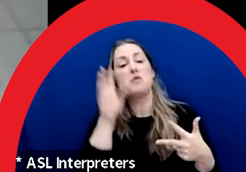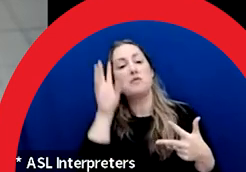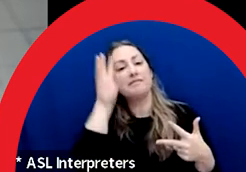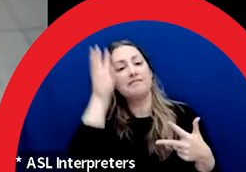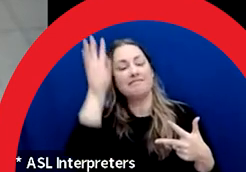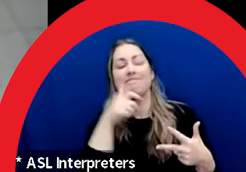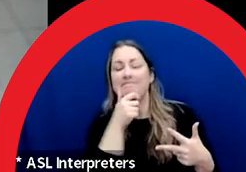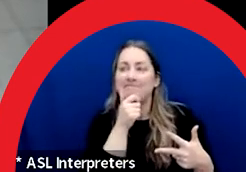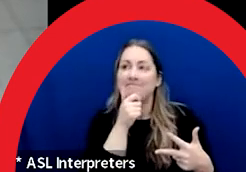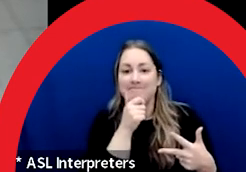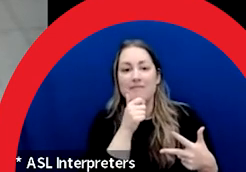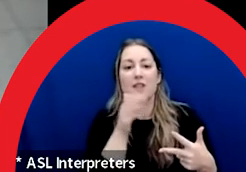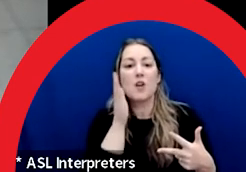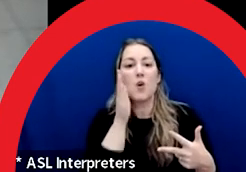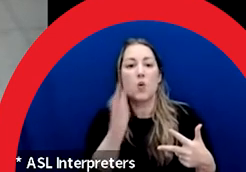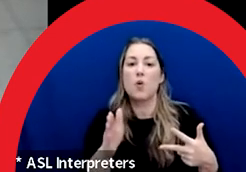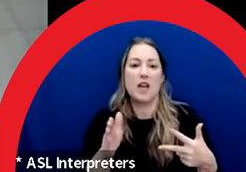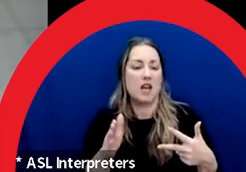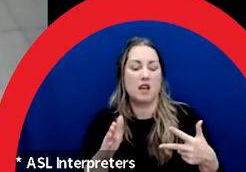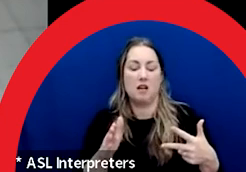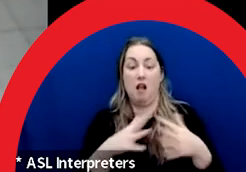using paint all over the surface.